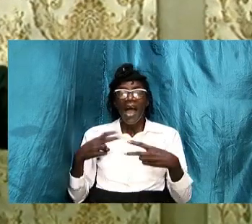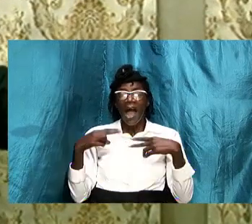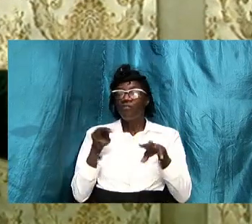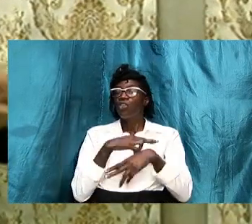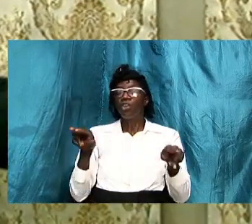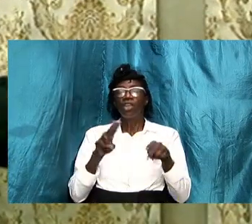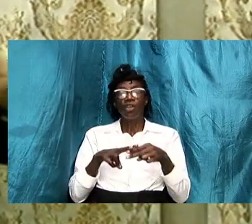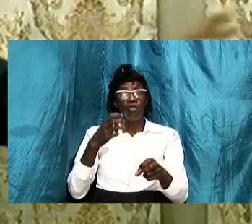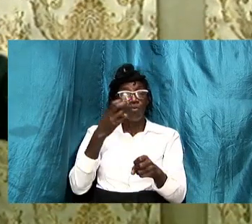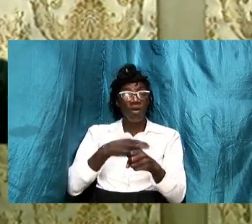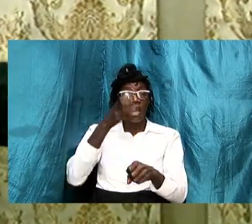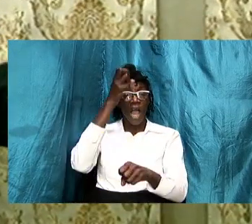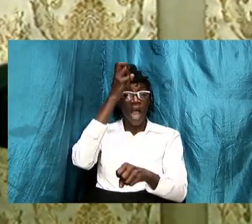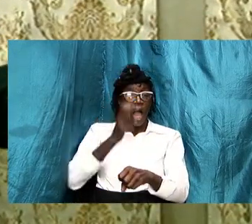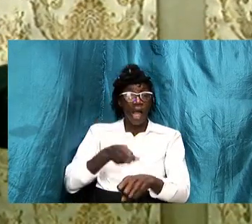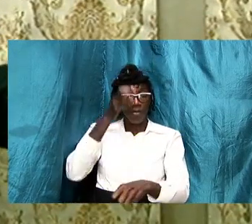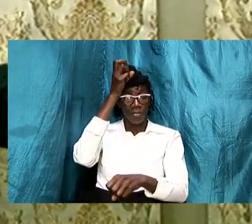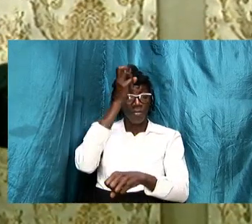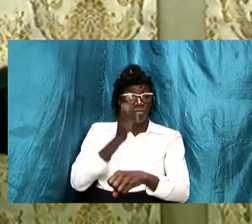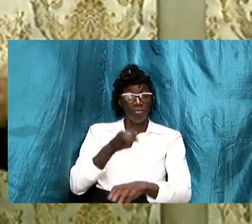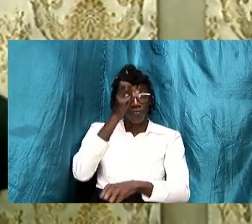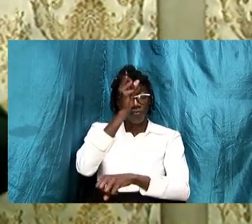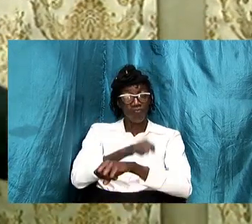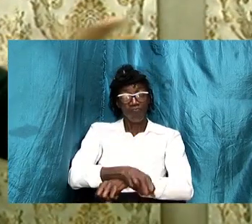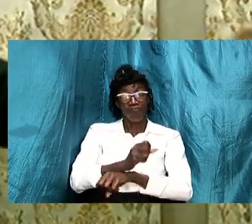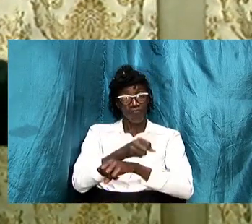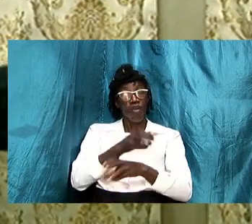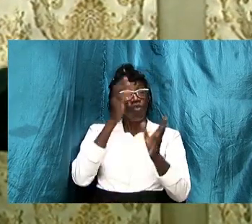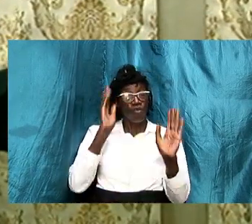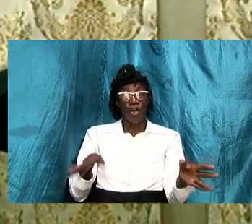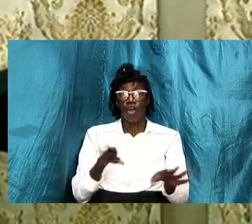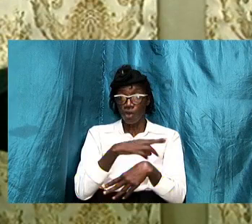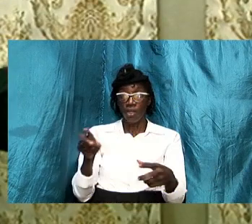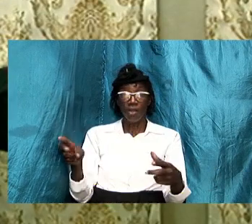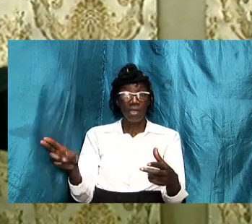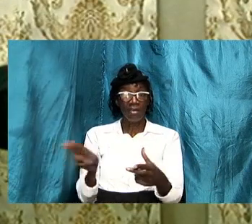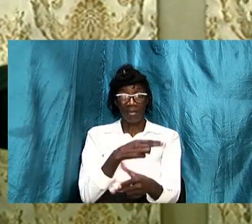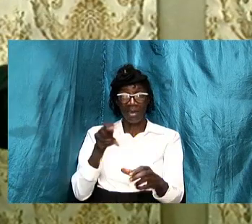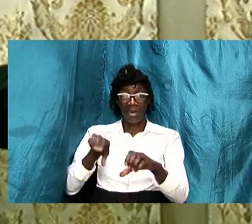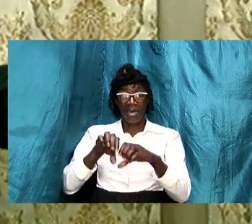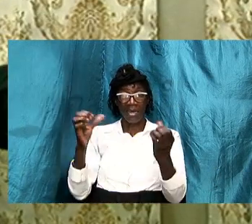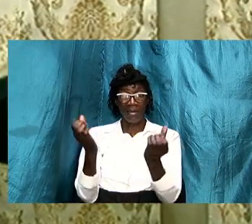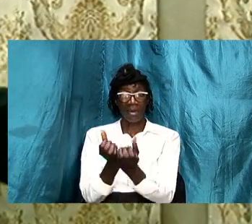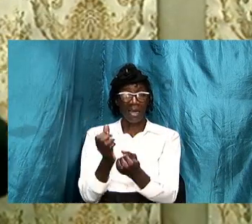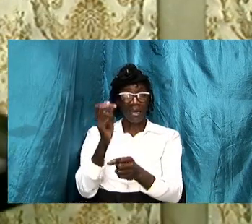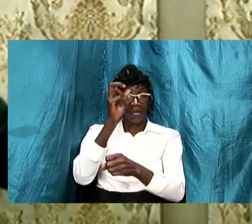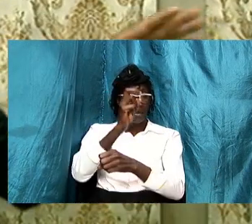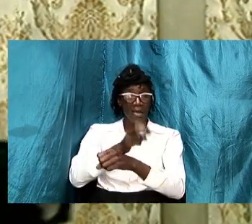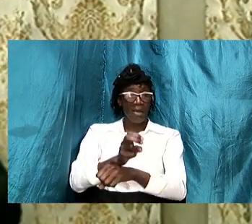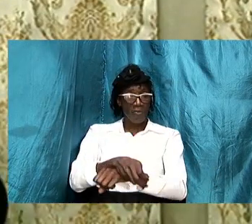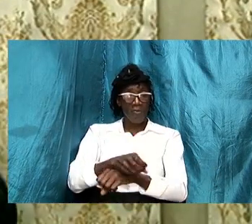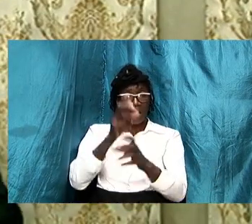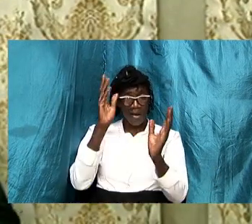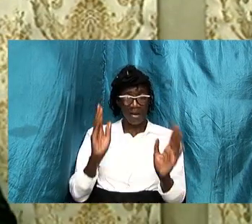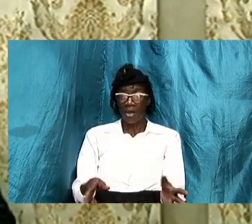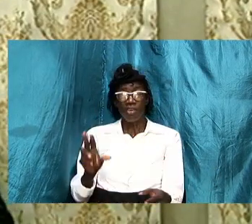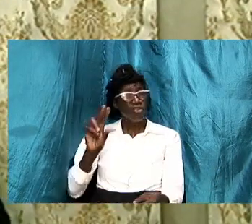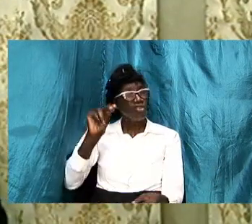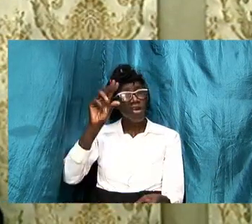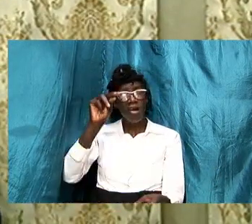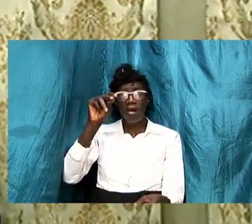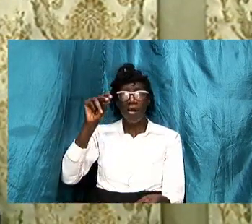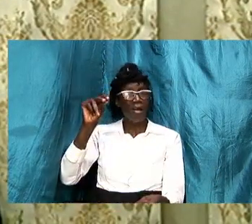master slave it has nothing to do with second class citizens it has nothing to do with you being subservient absolutely nothing